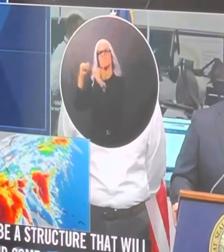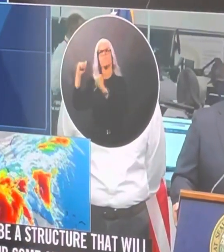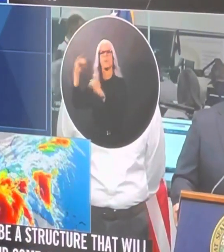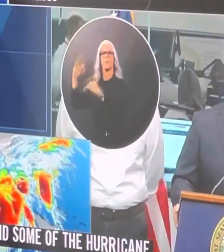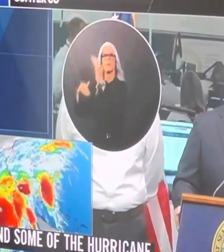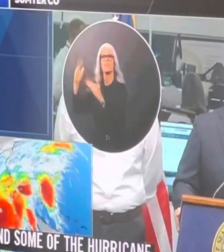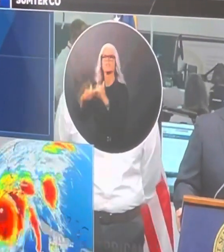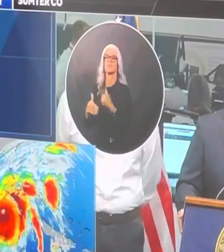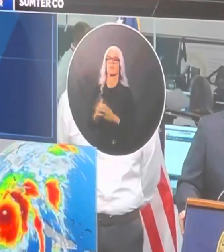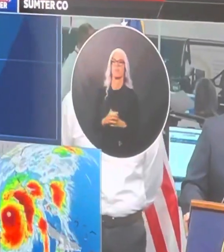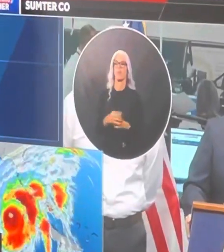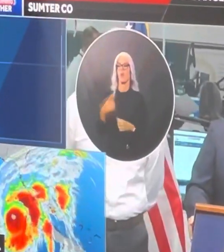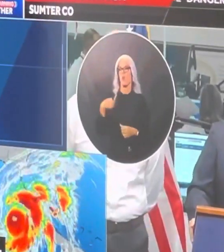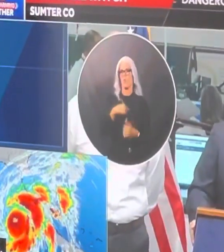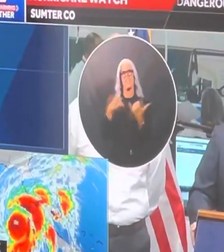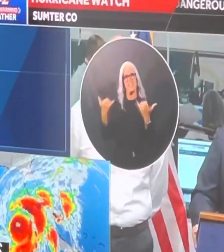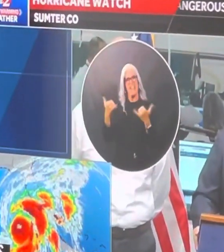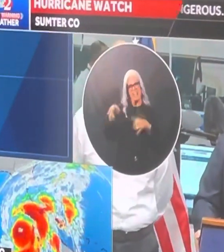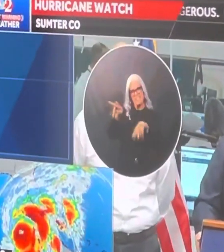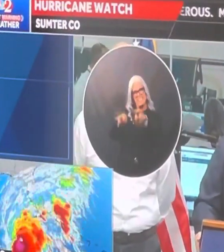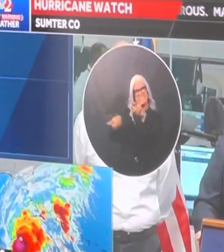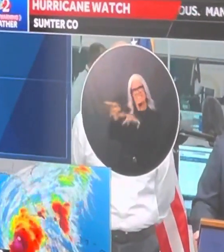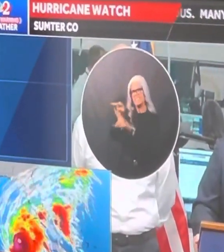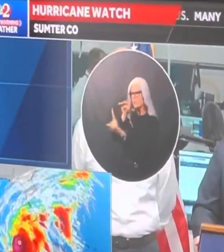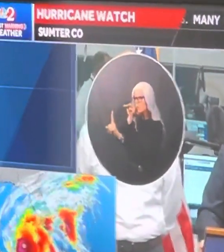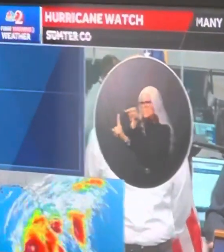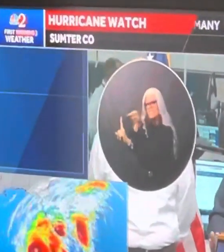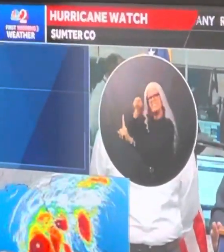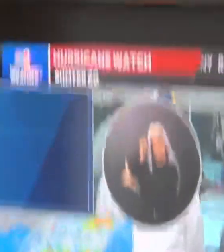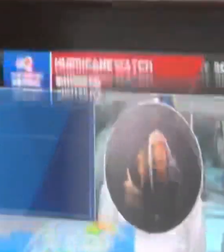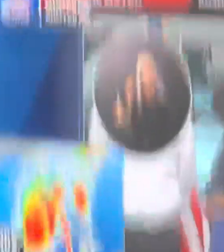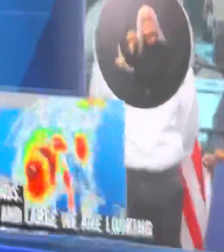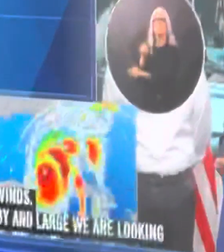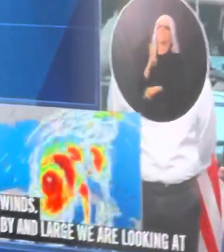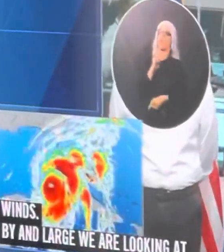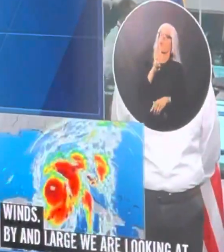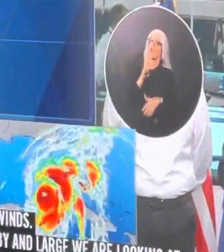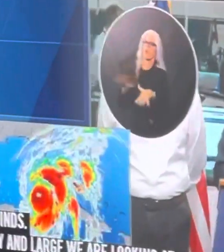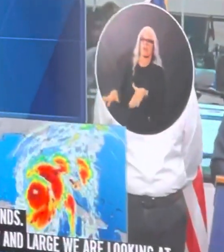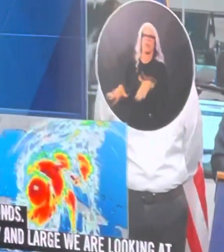really major storm surge up and down the west coast of florida there are people that of course you know